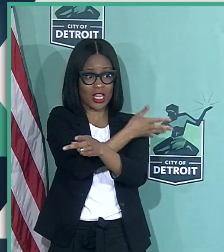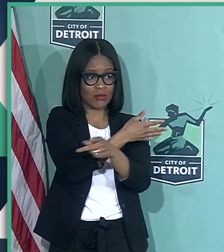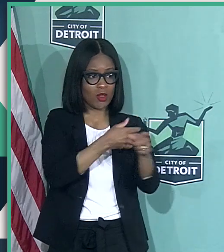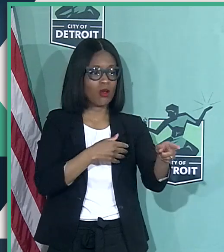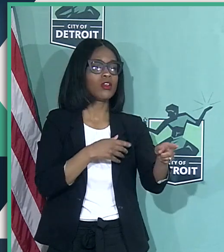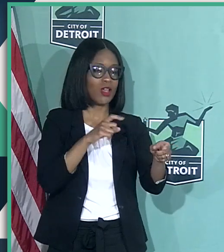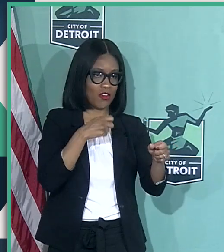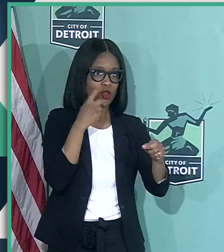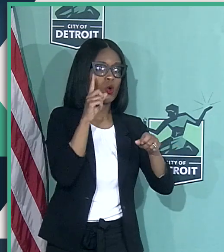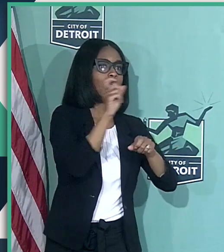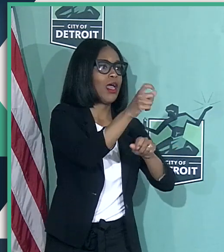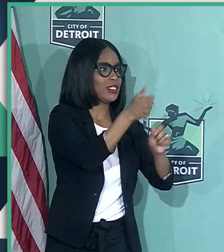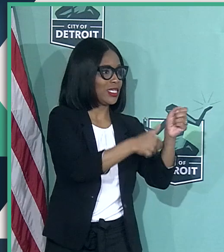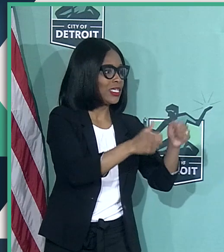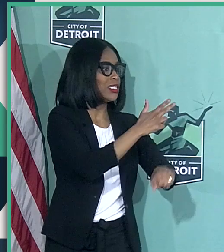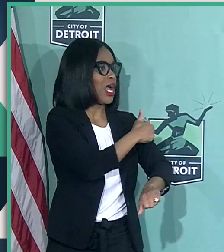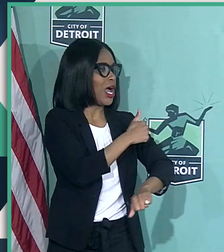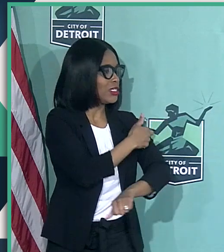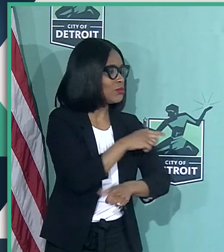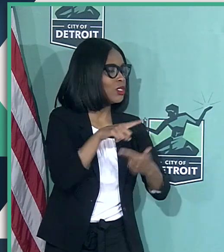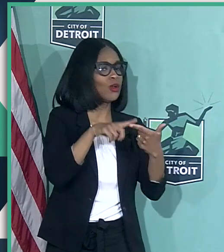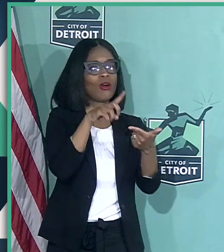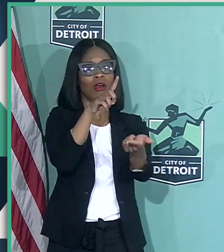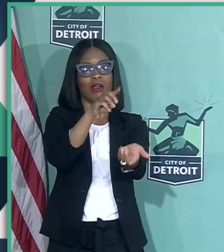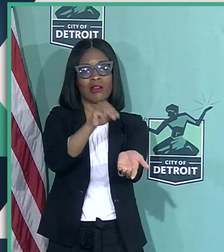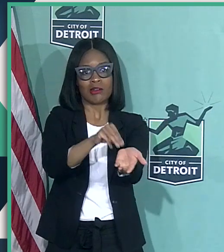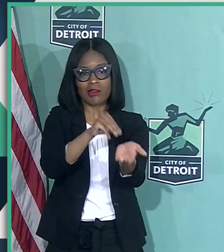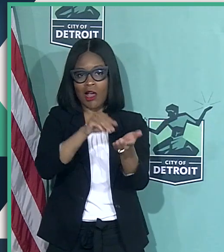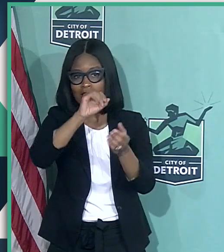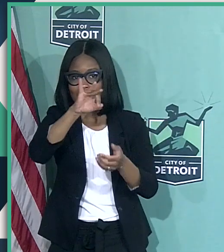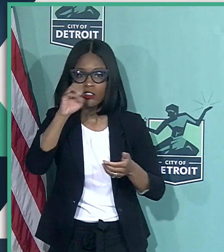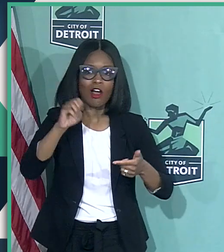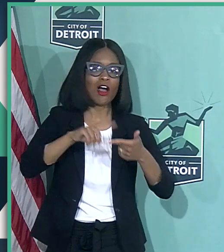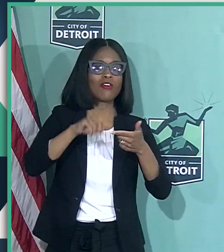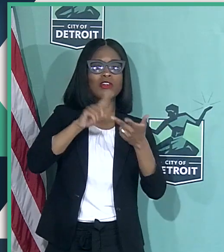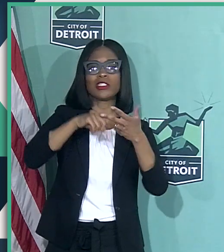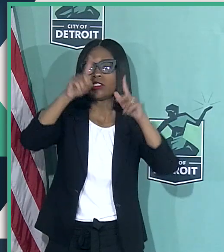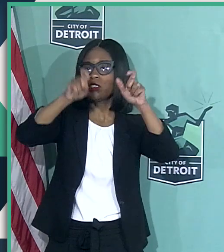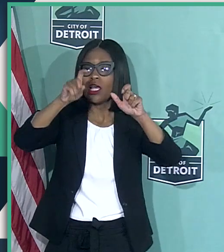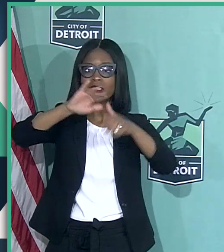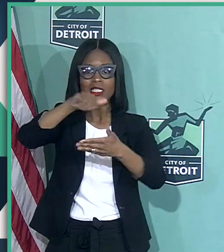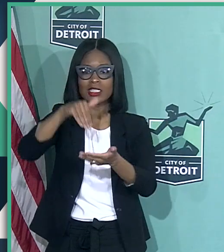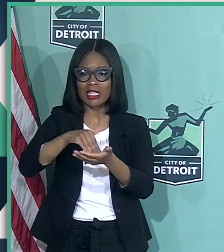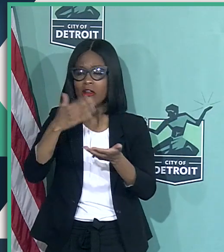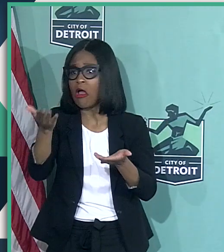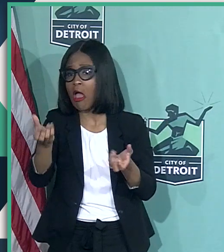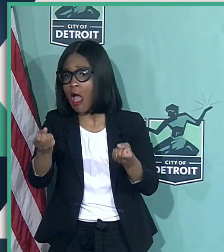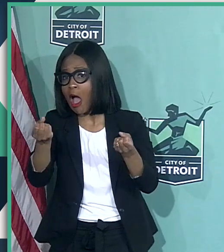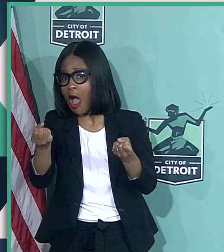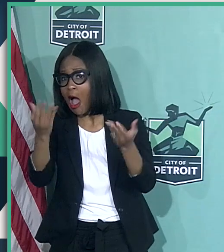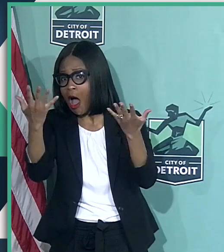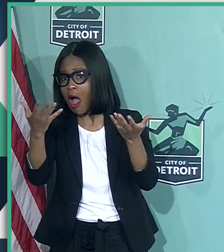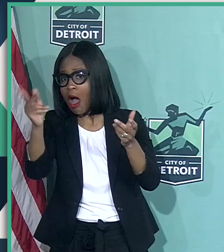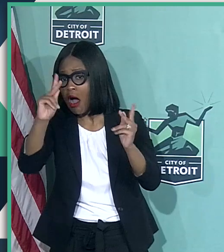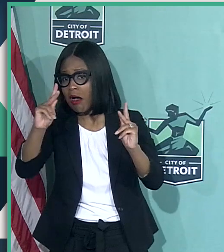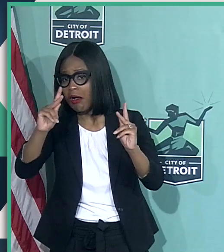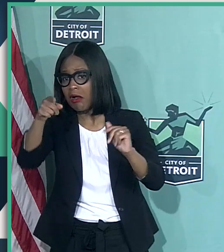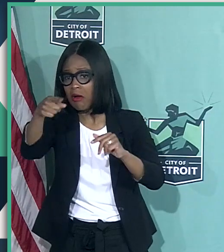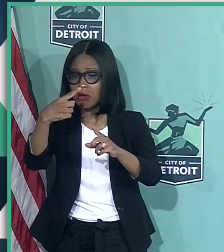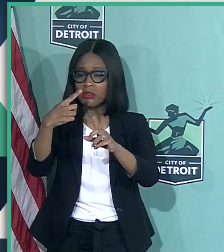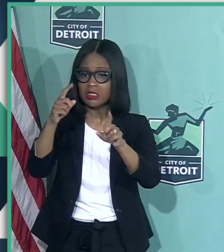each hospital, each doctor's office, each testing center. But those who have